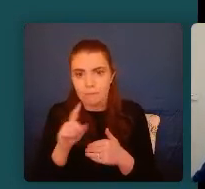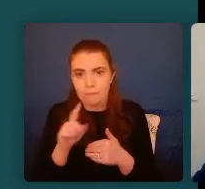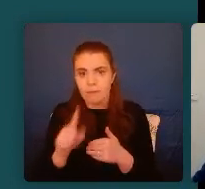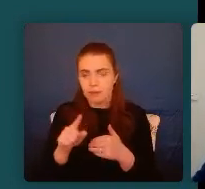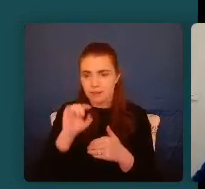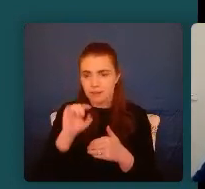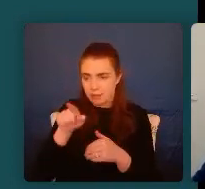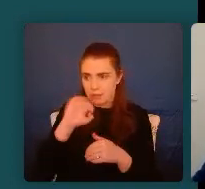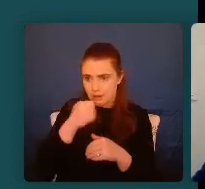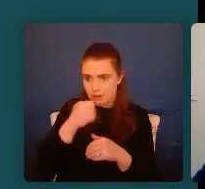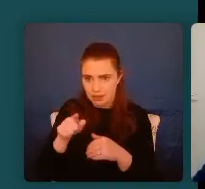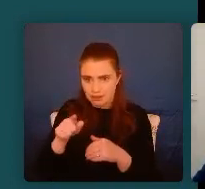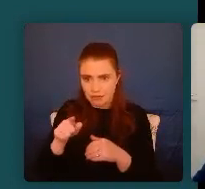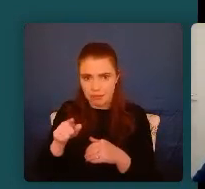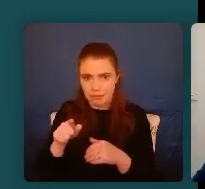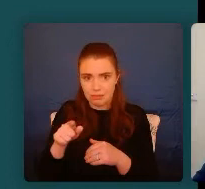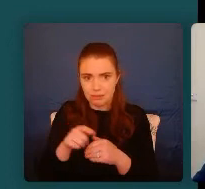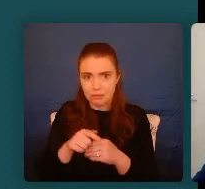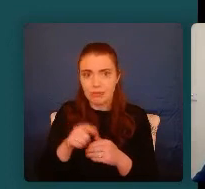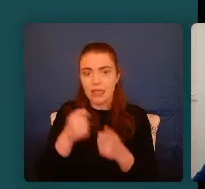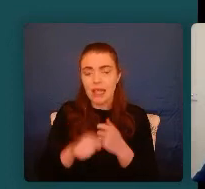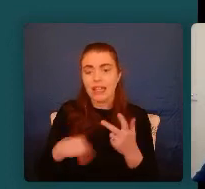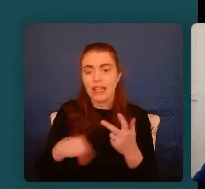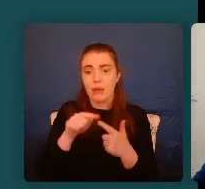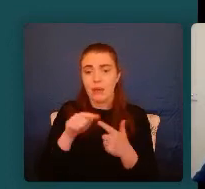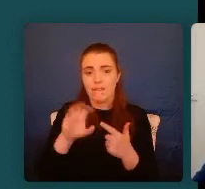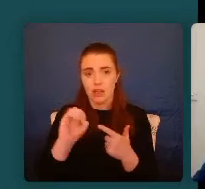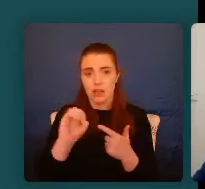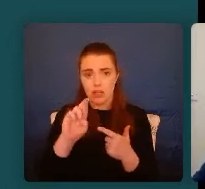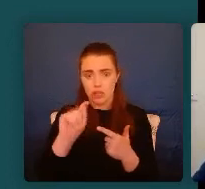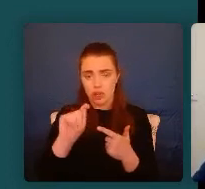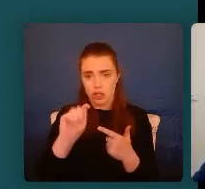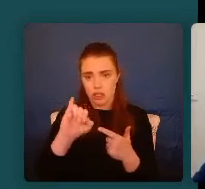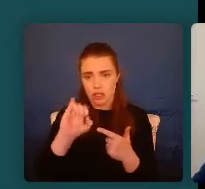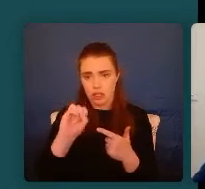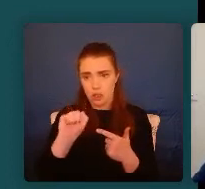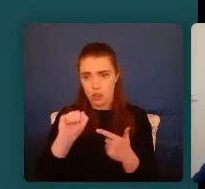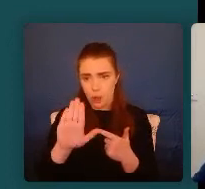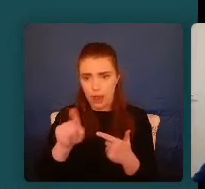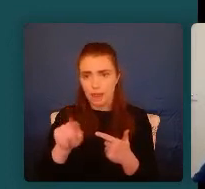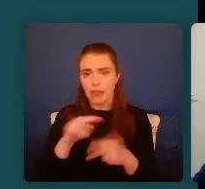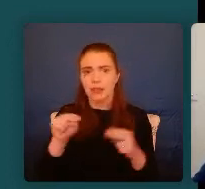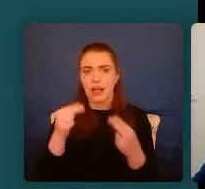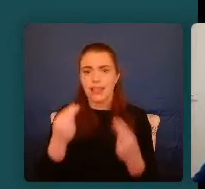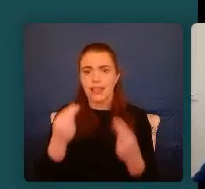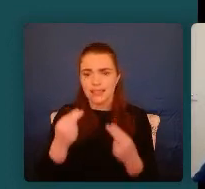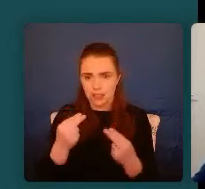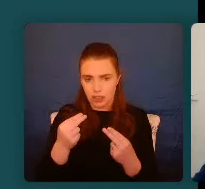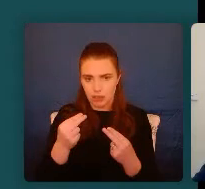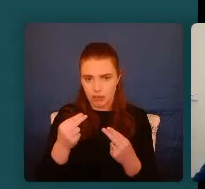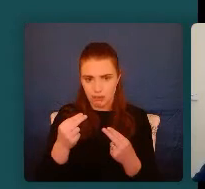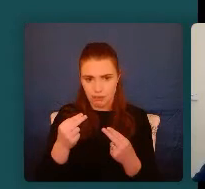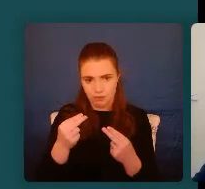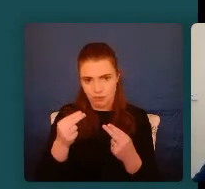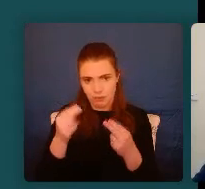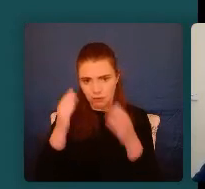in cortisol and that reduces functions that are non-essential. So we reduce our non-essential functions down so that we're able to get into a situation